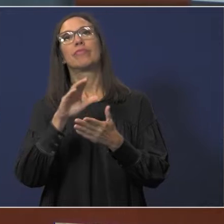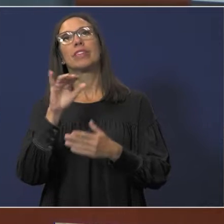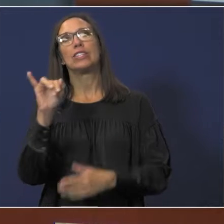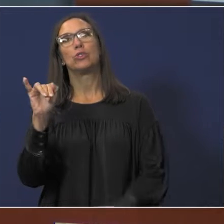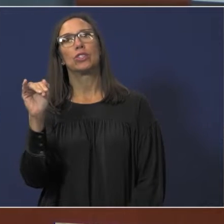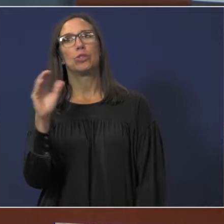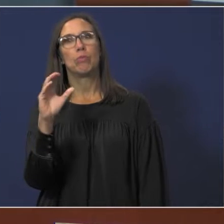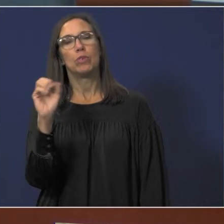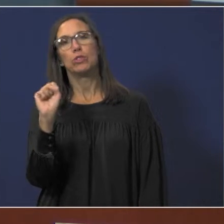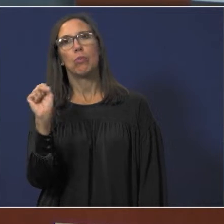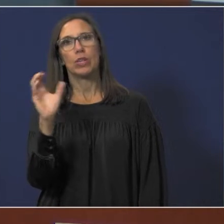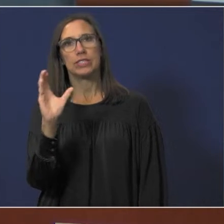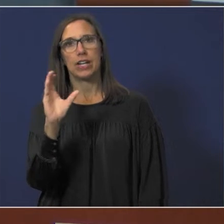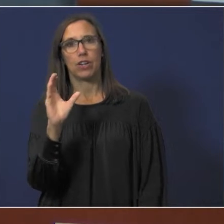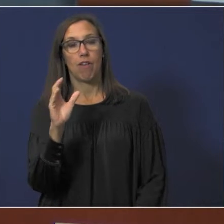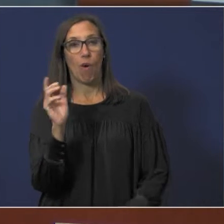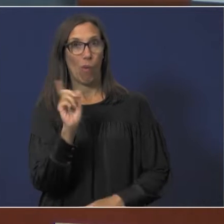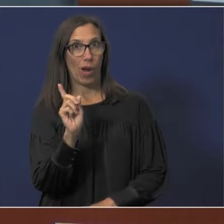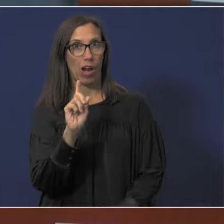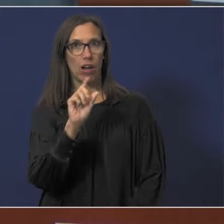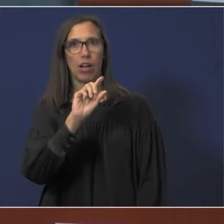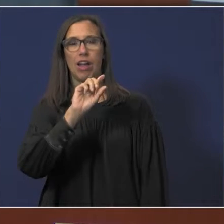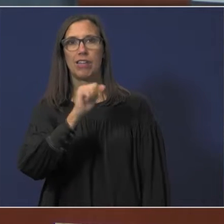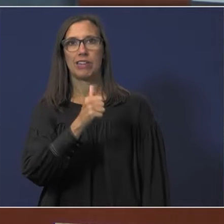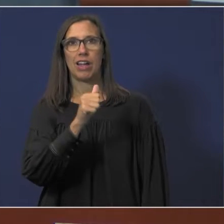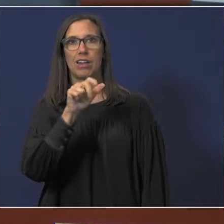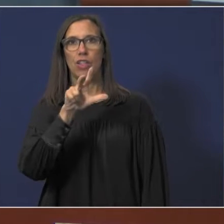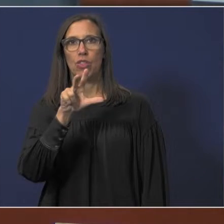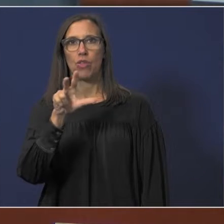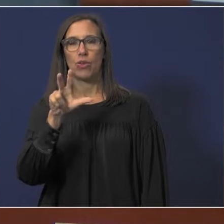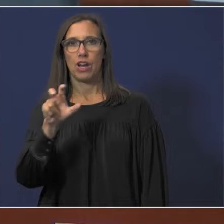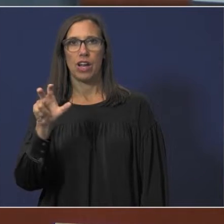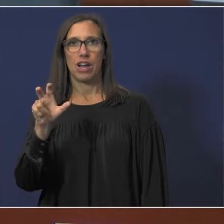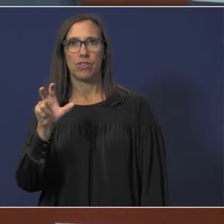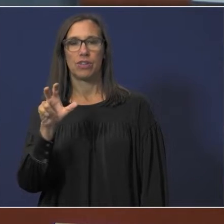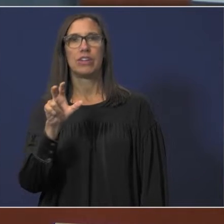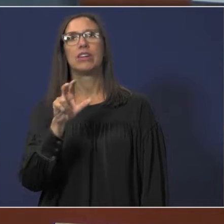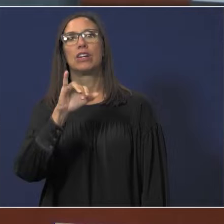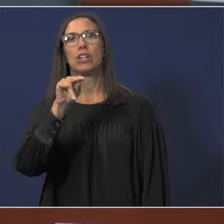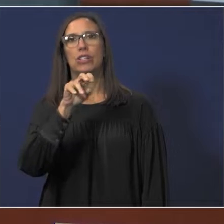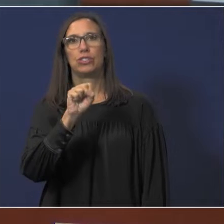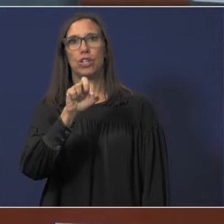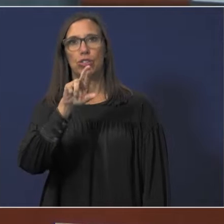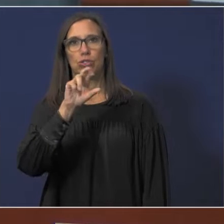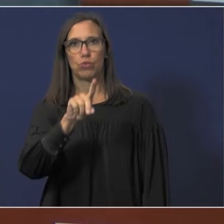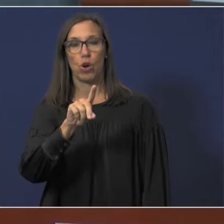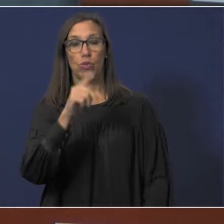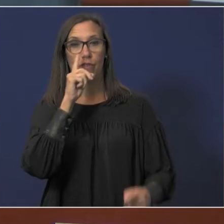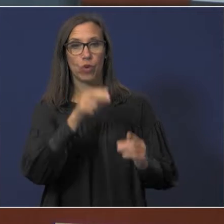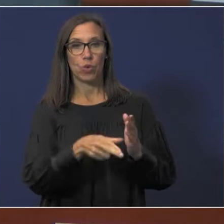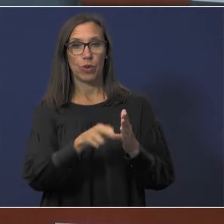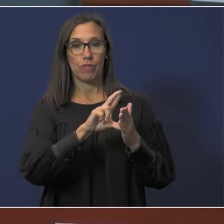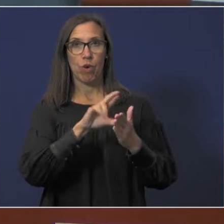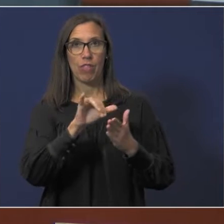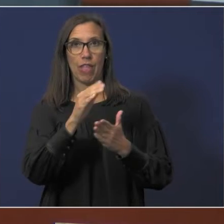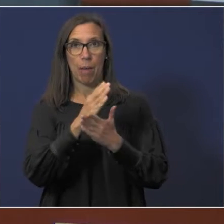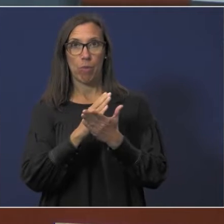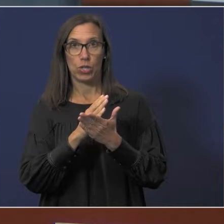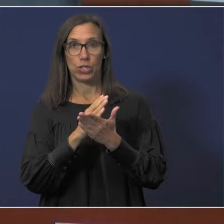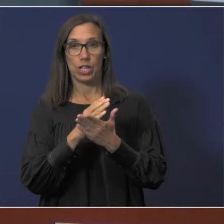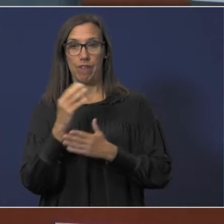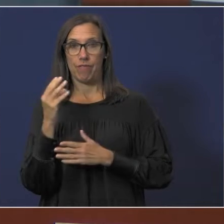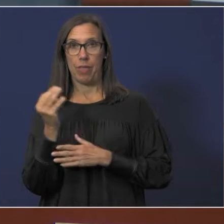Support Center located at 10,300 Jones Road, Houston, Texas for the purpose of reviewing that portion of the Monday,